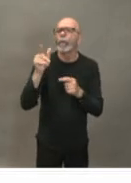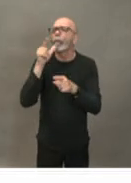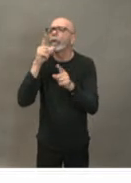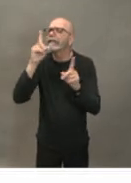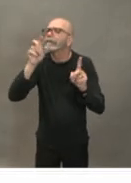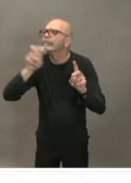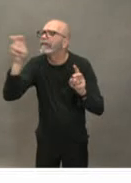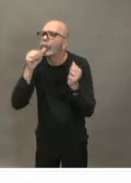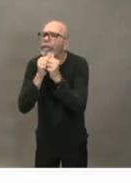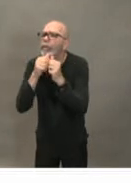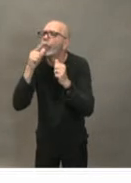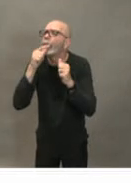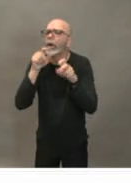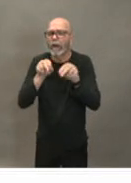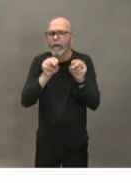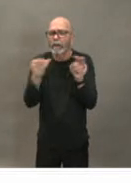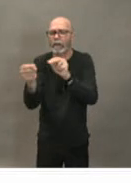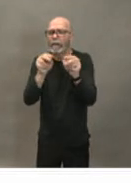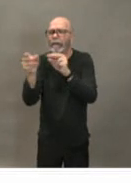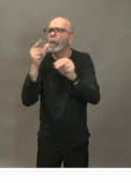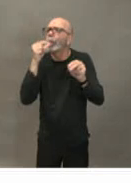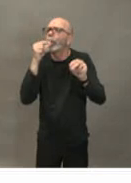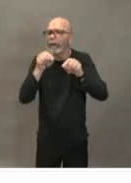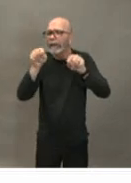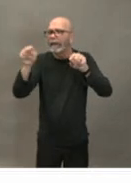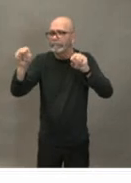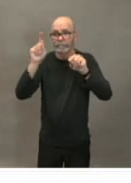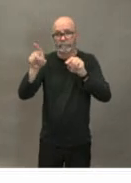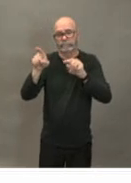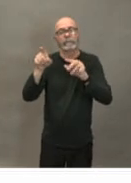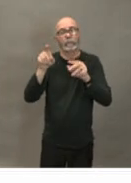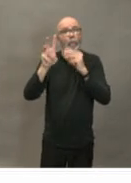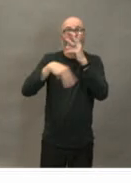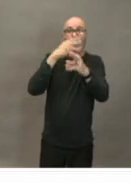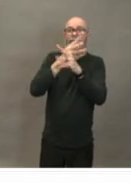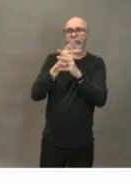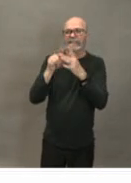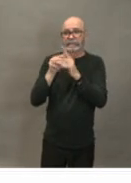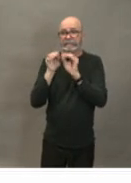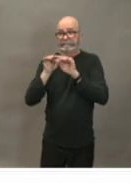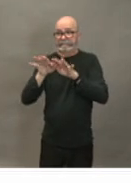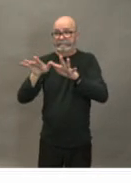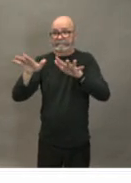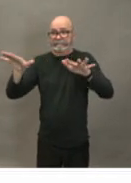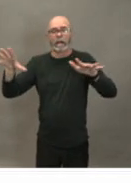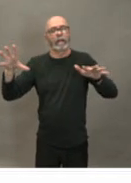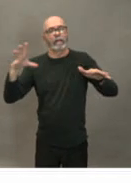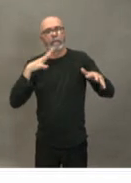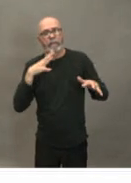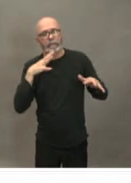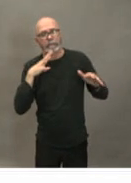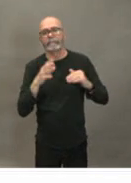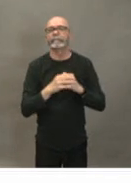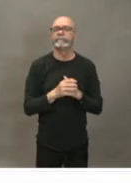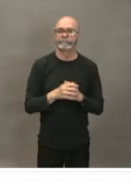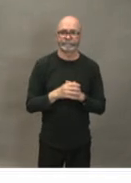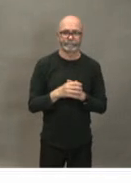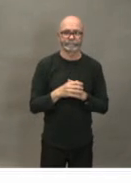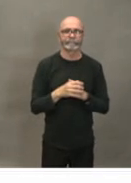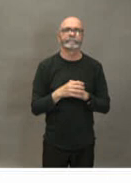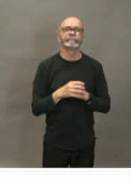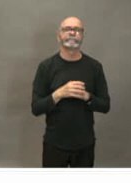growth global spread continues so what we're doing today may well change in the coming days uh and weeks ahead